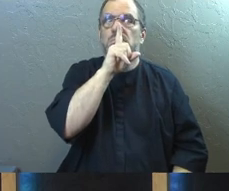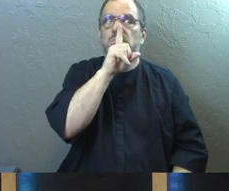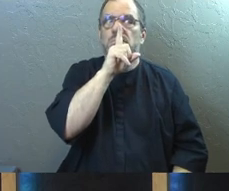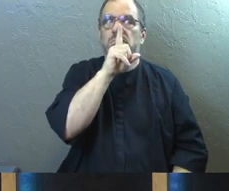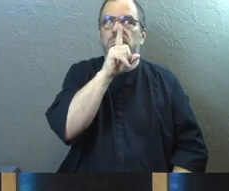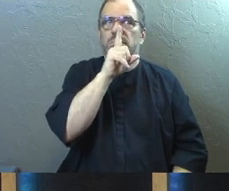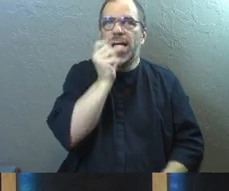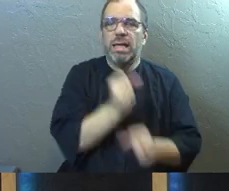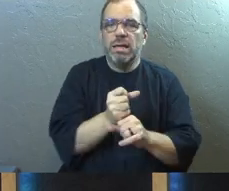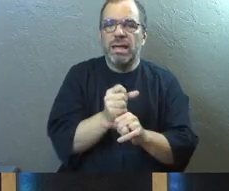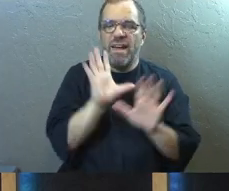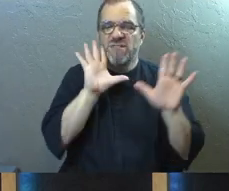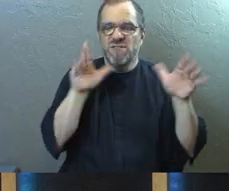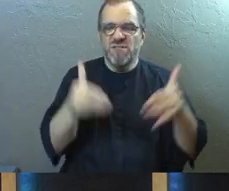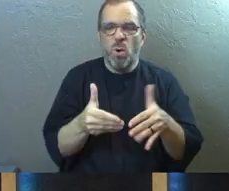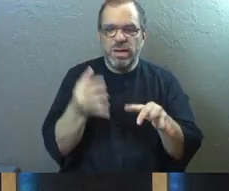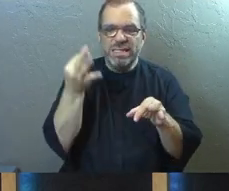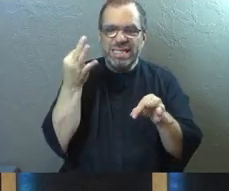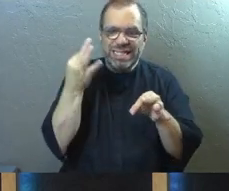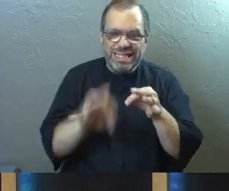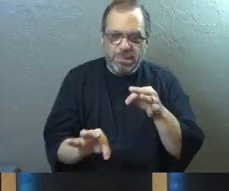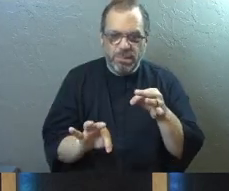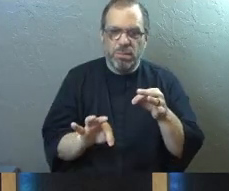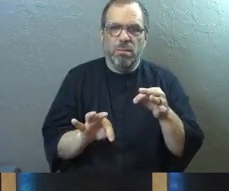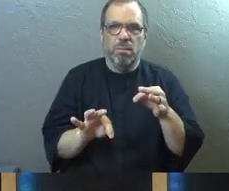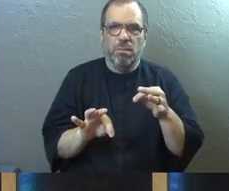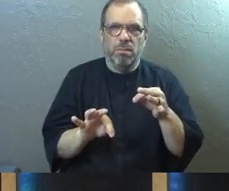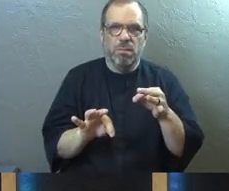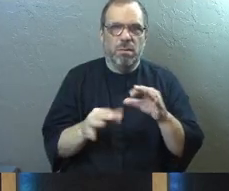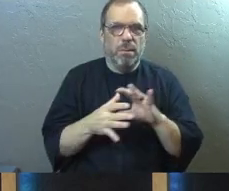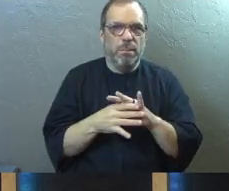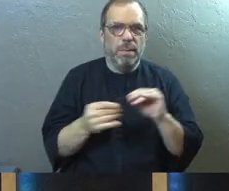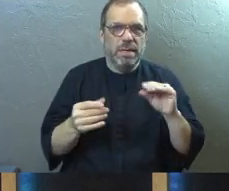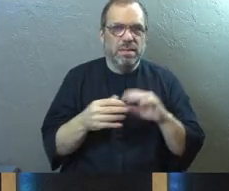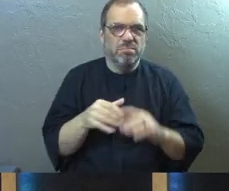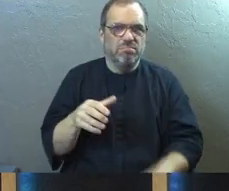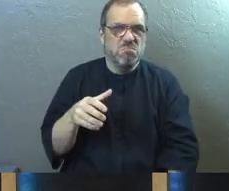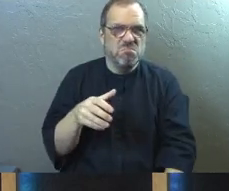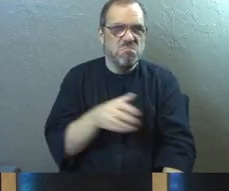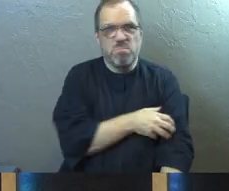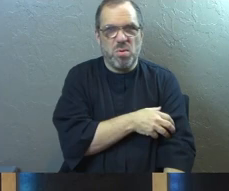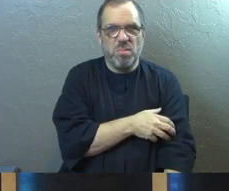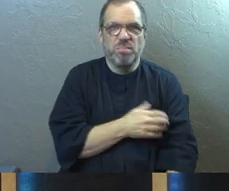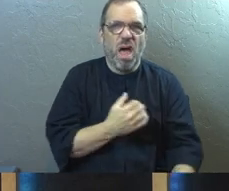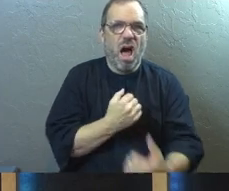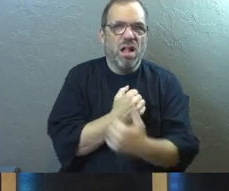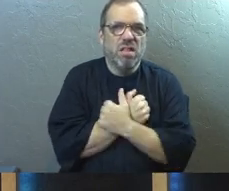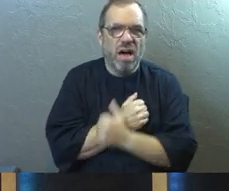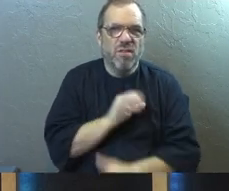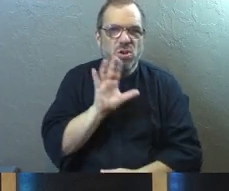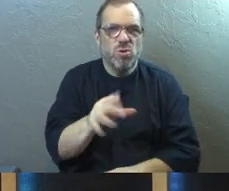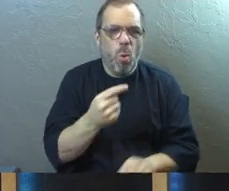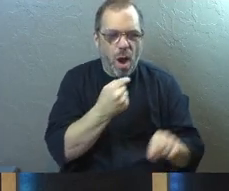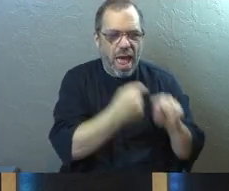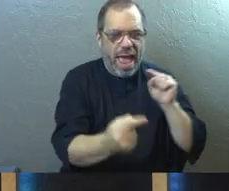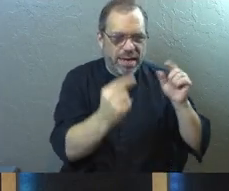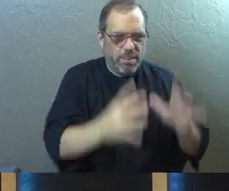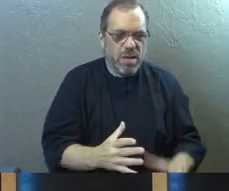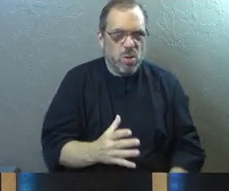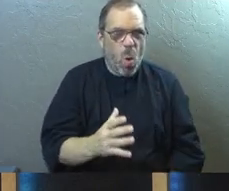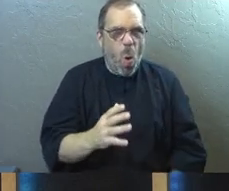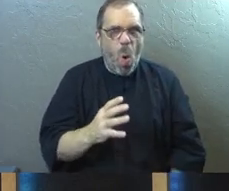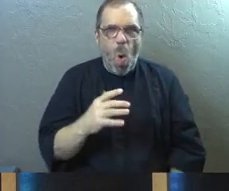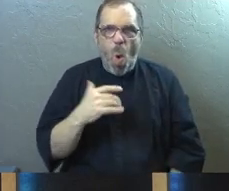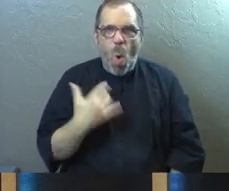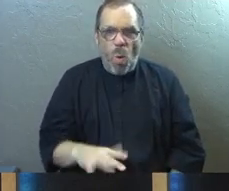such a central, simple, powerful way. Love your enemies. It's massive.